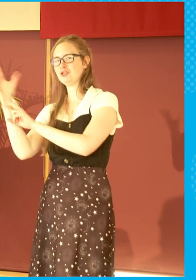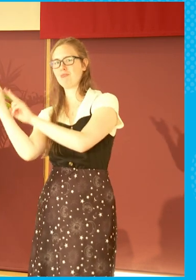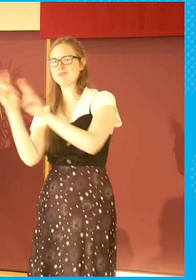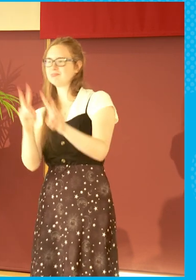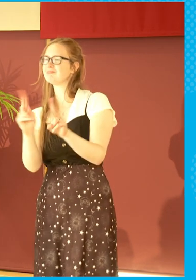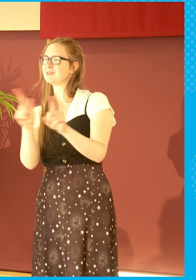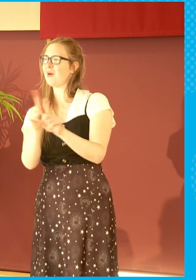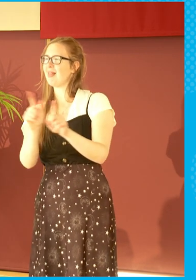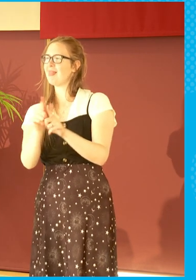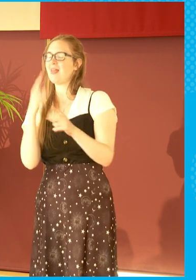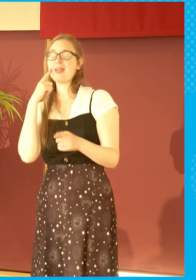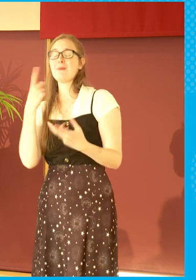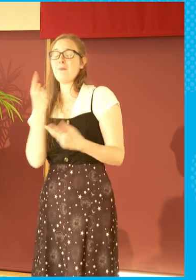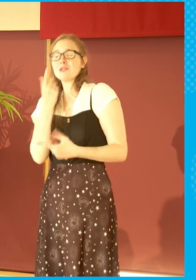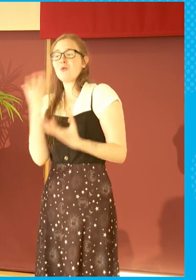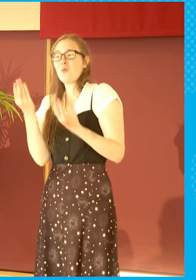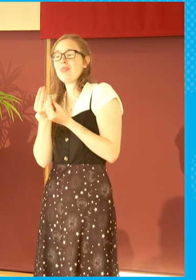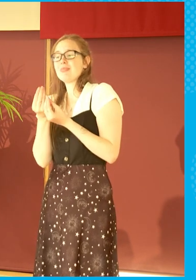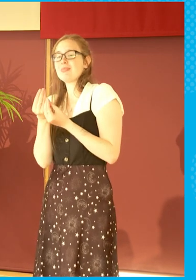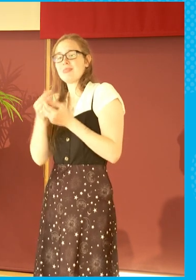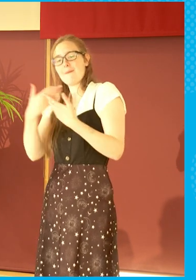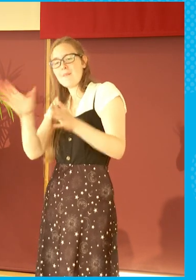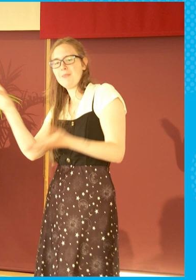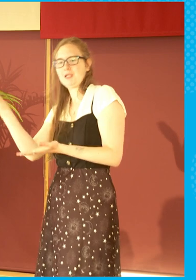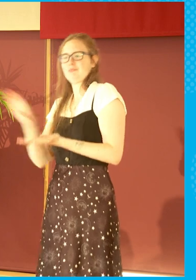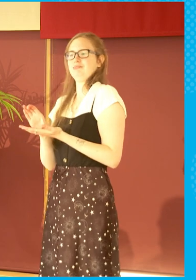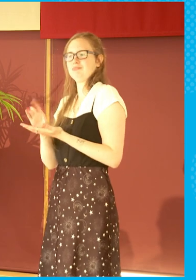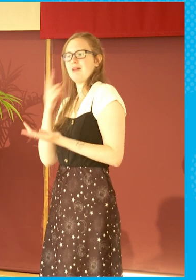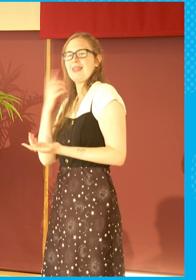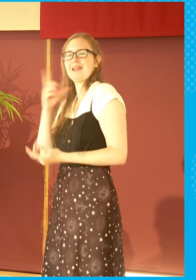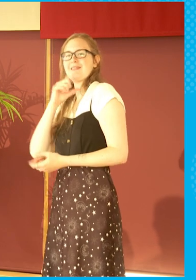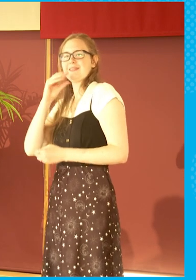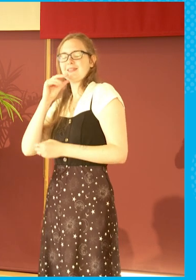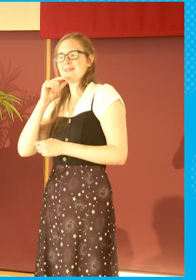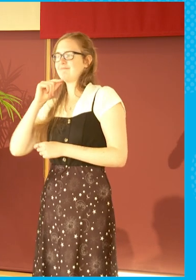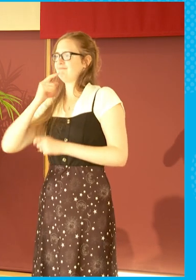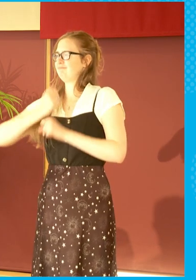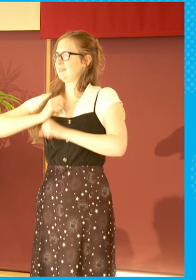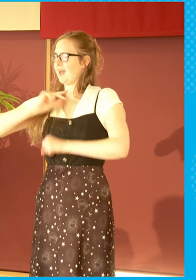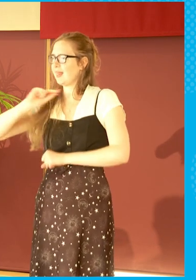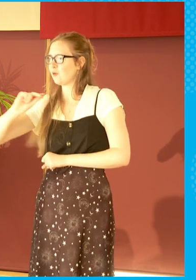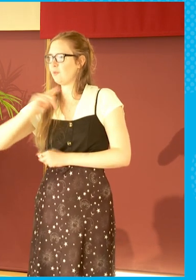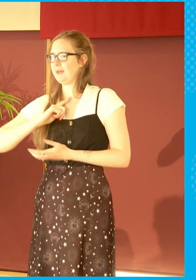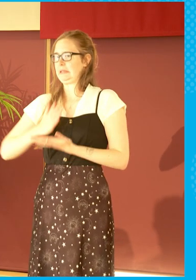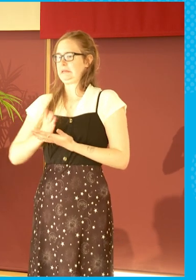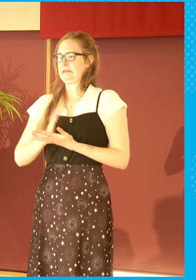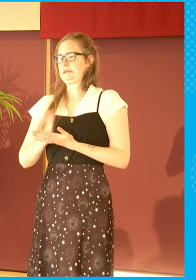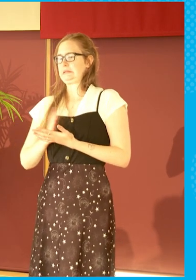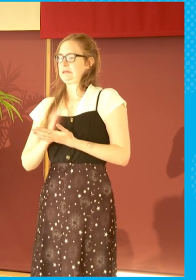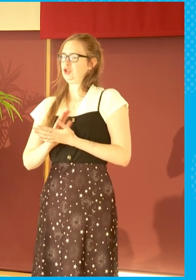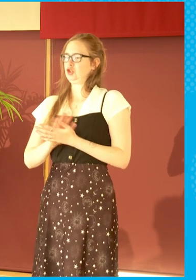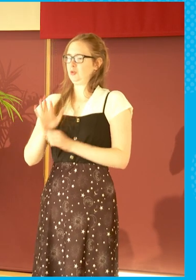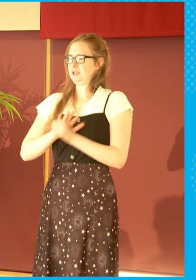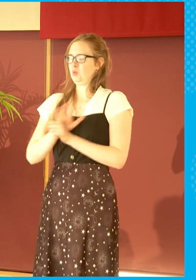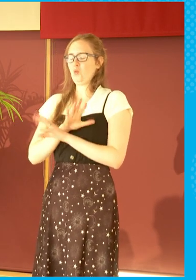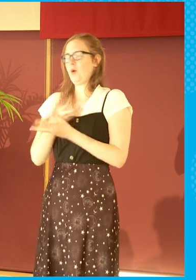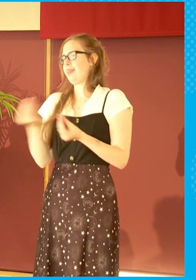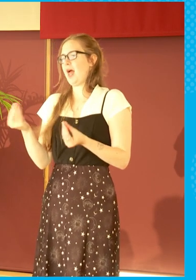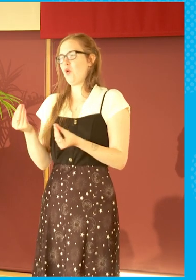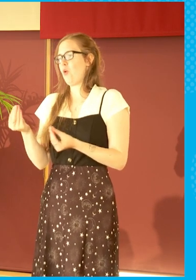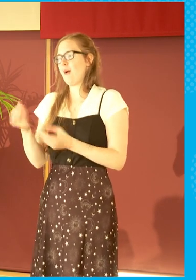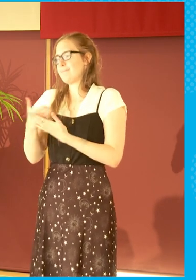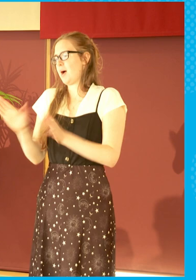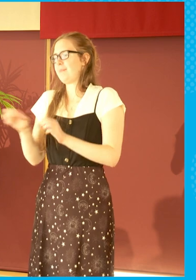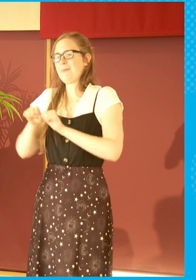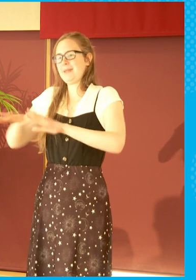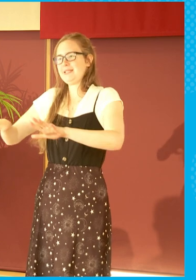again, only possible with that public investment. I think Gaelic would be in a really precarious position without the investment of public media